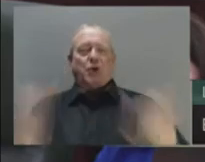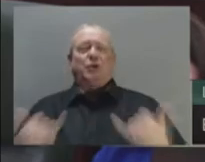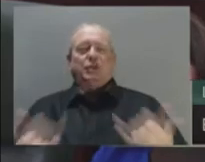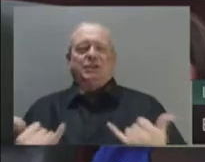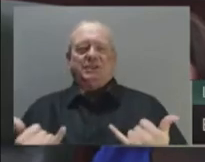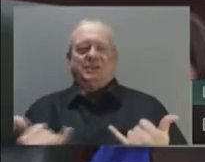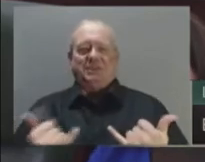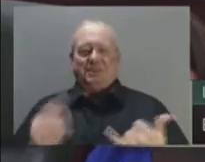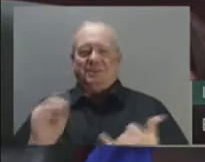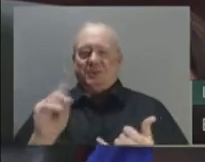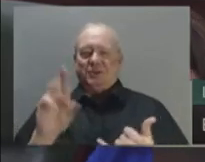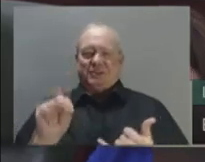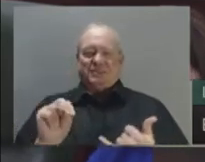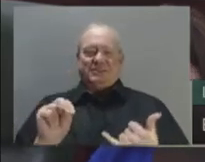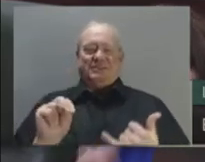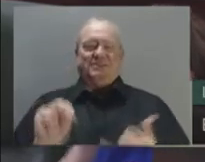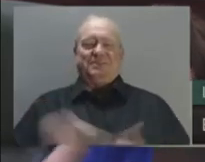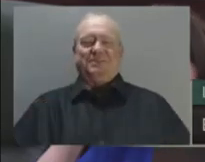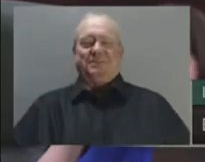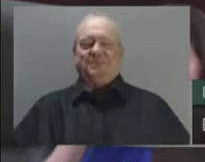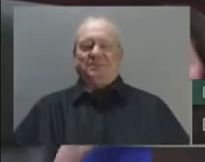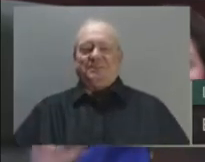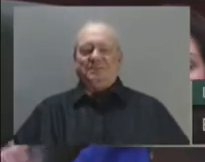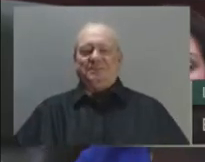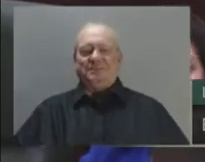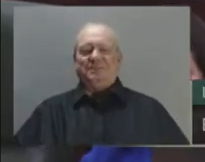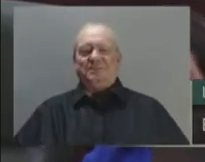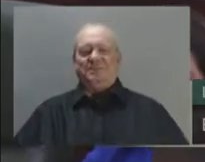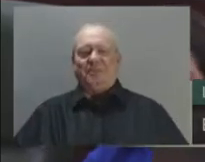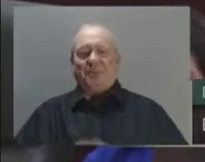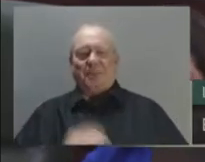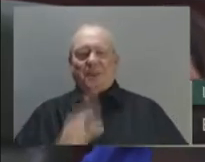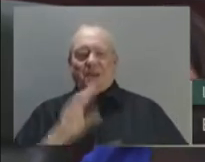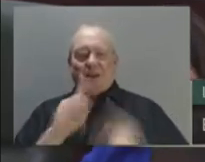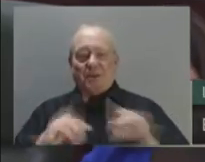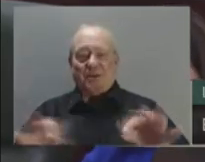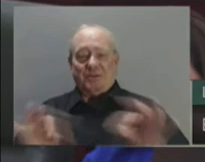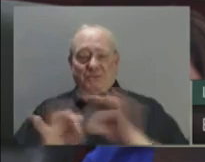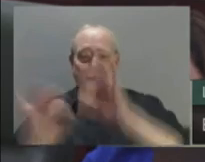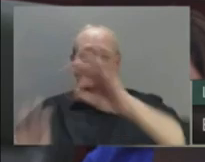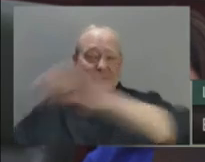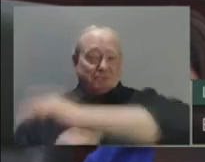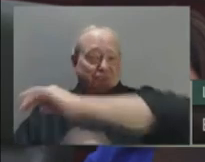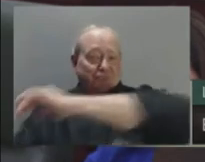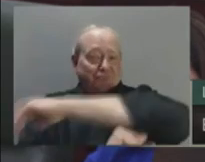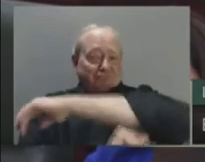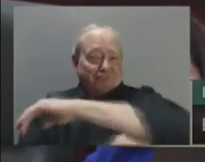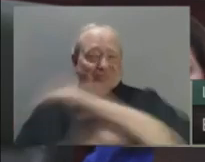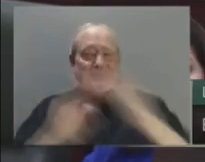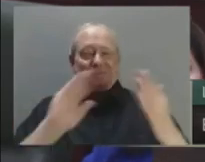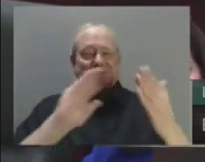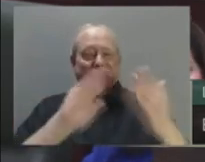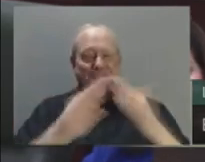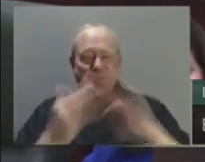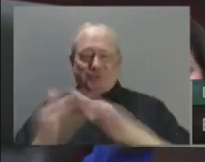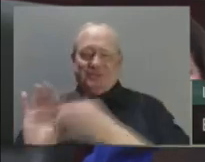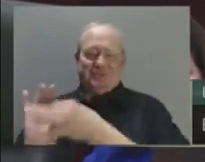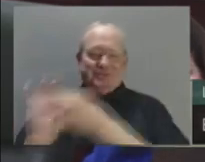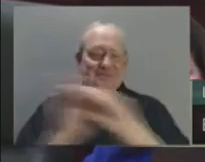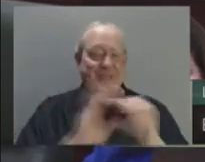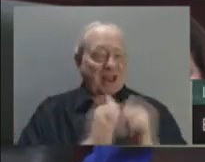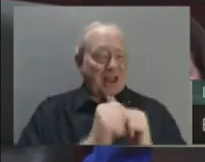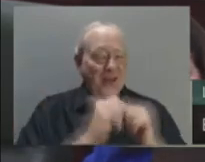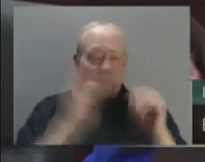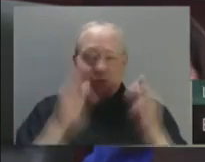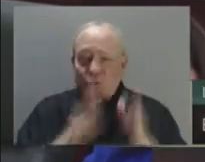And speaking of critical infrastructure, keeping communities connected with a road network that supports jobs and ensures the safe and